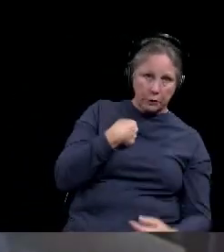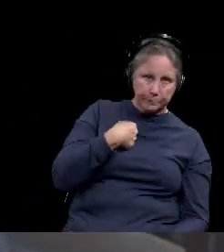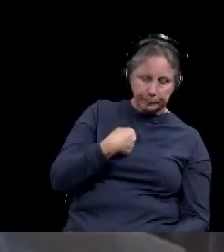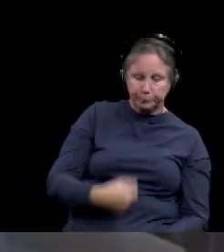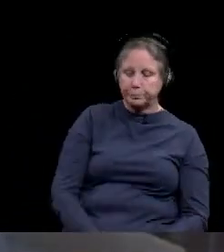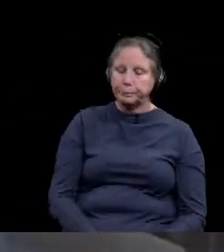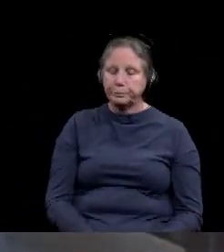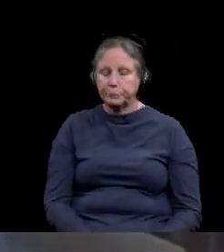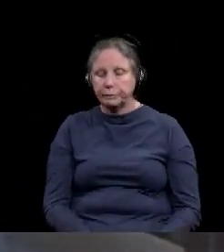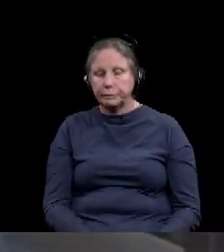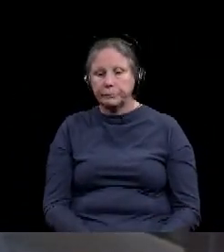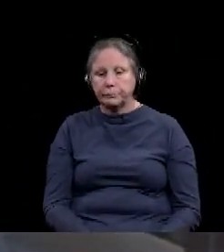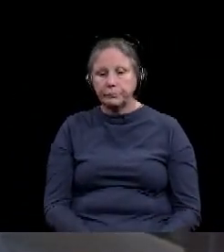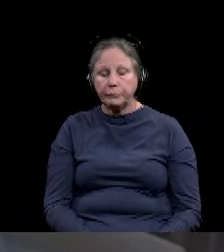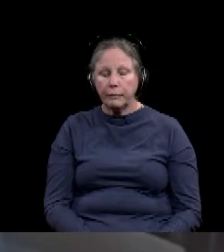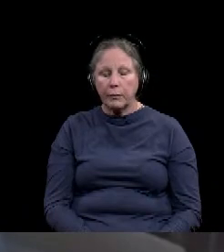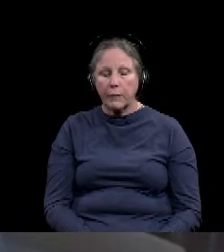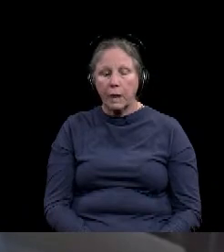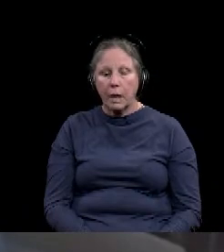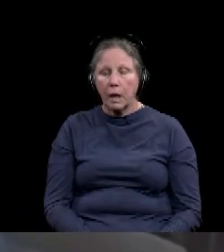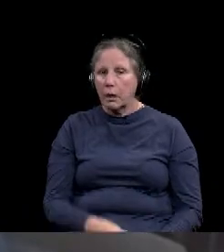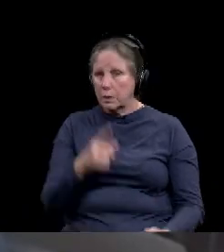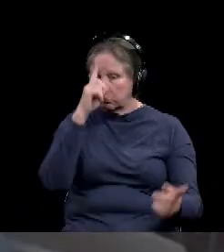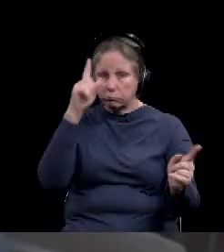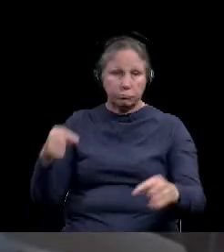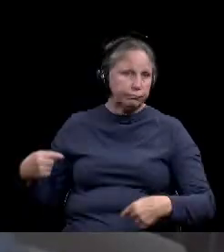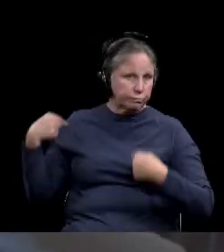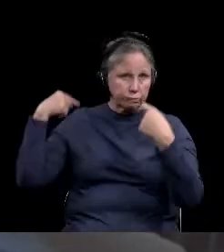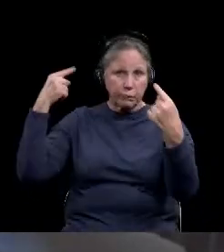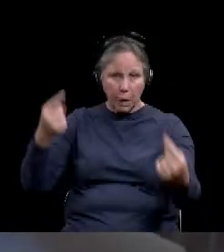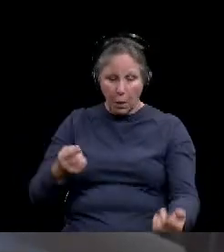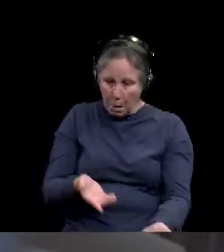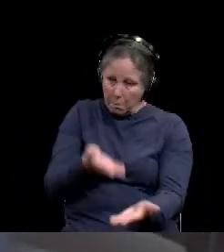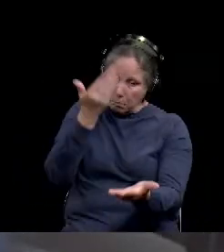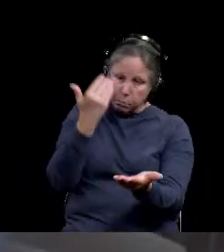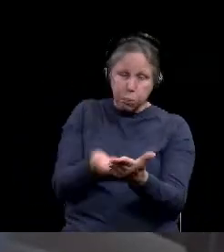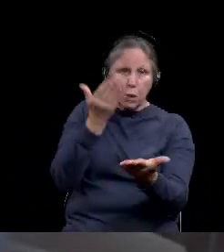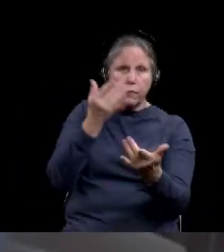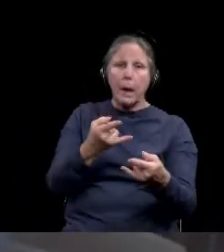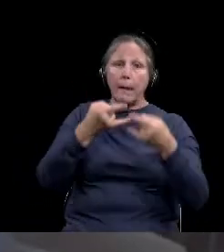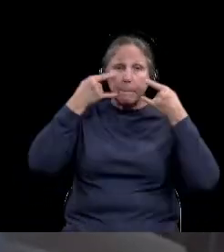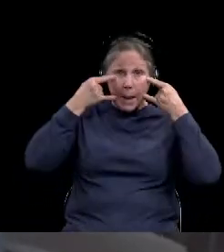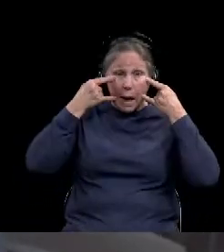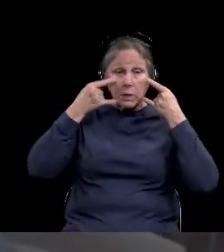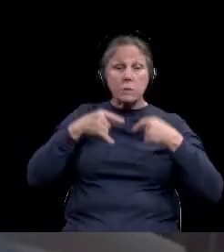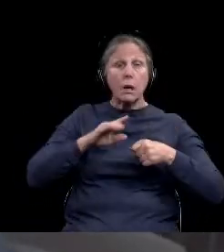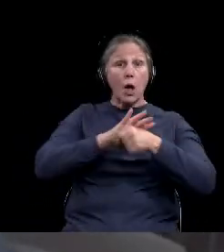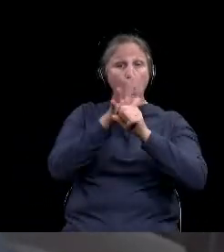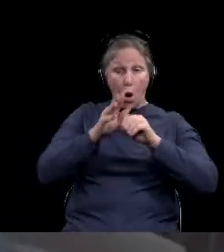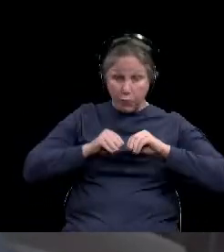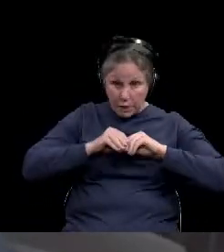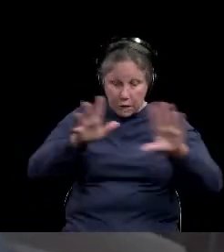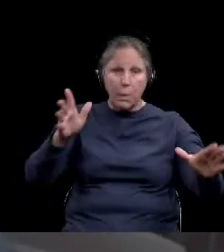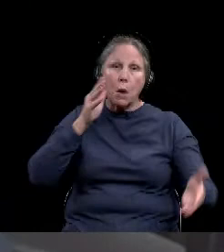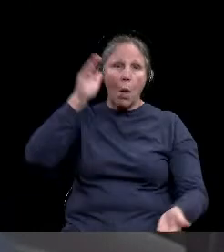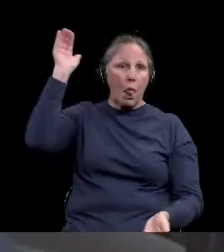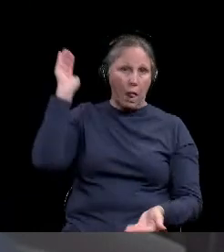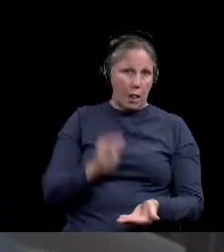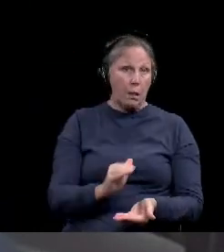uh, a known fact for some time that the masks do help prevent the spread of coronavirus.